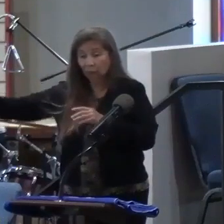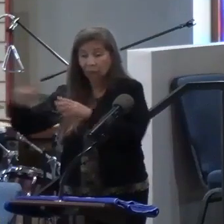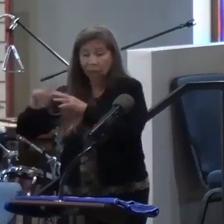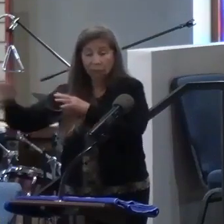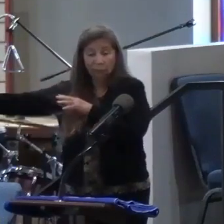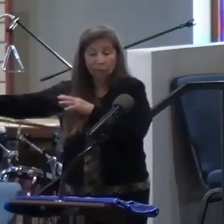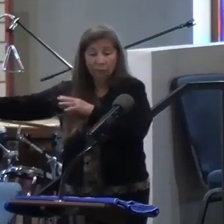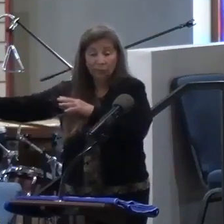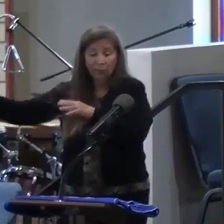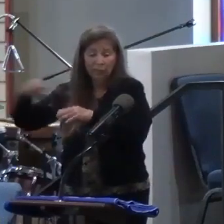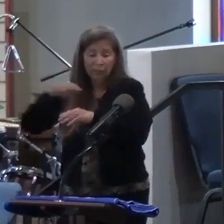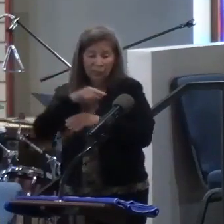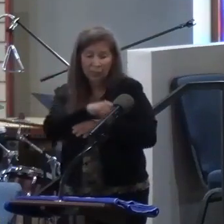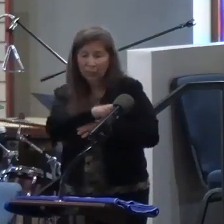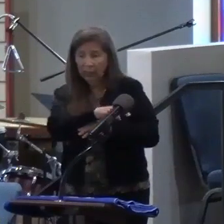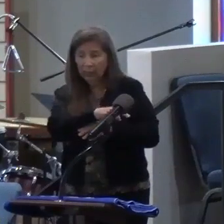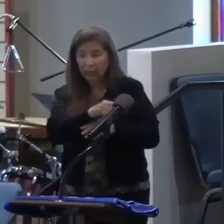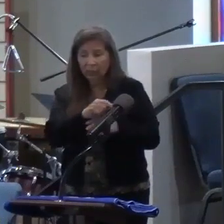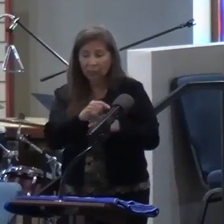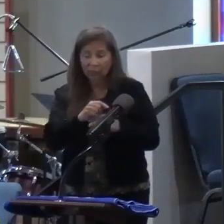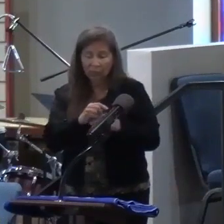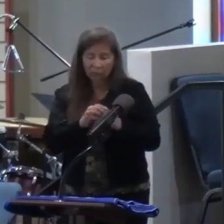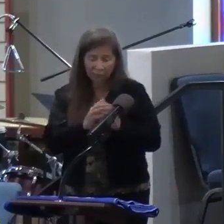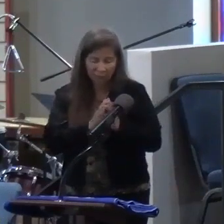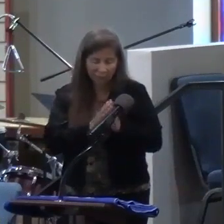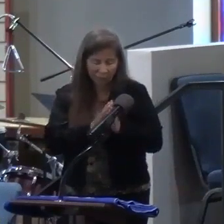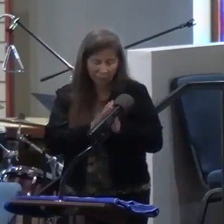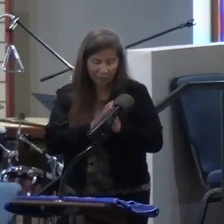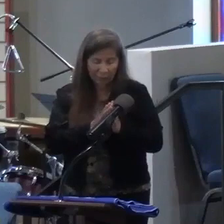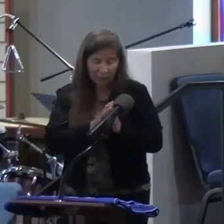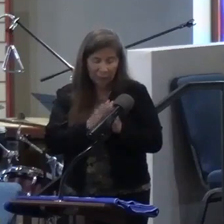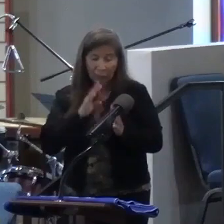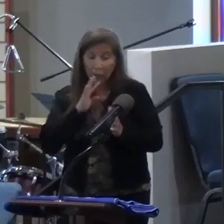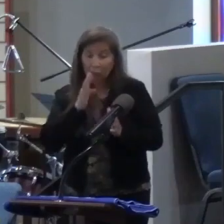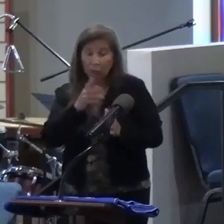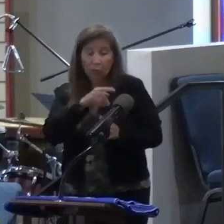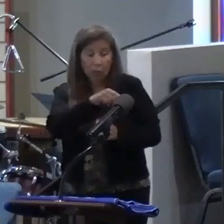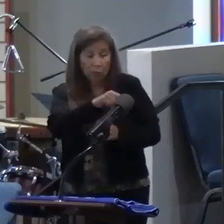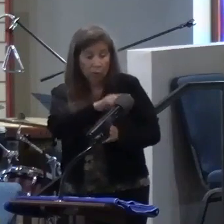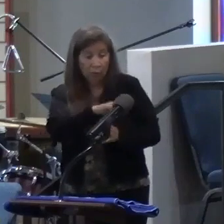she was just there broken. And when he spoke her name, it changed everything.